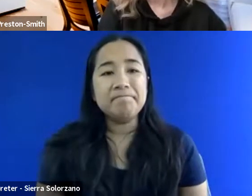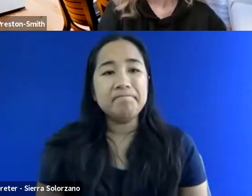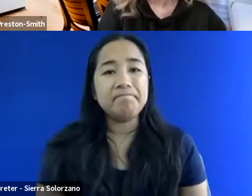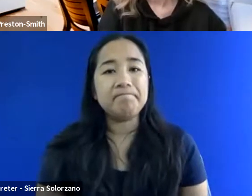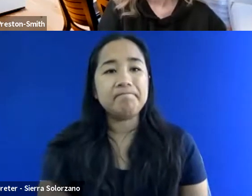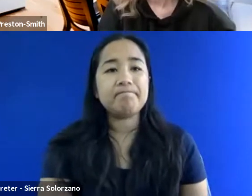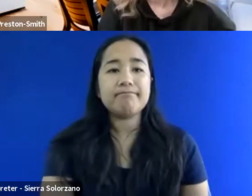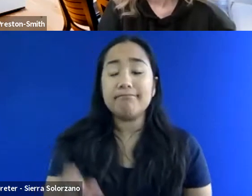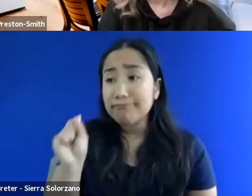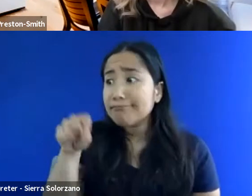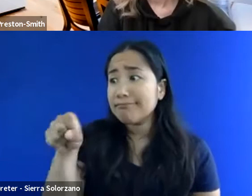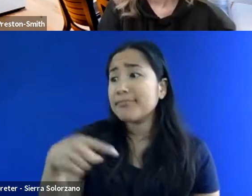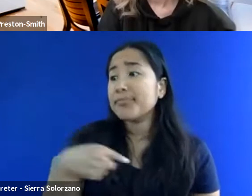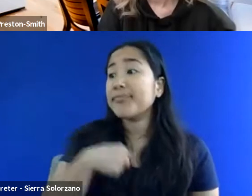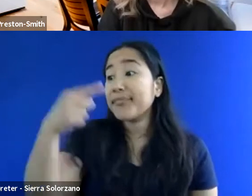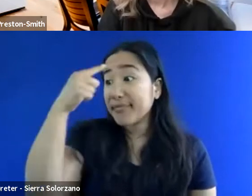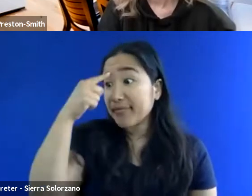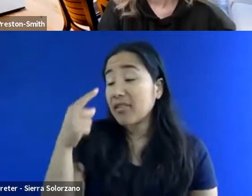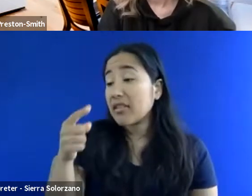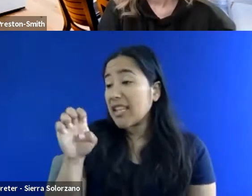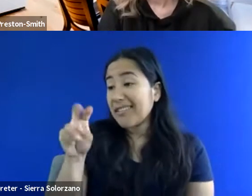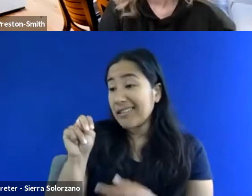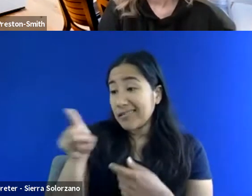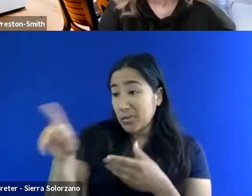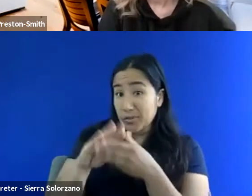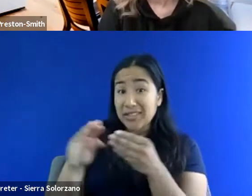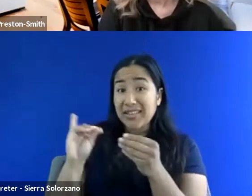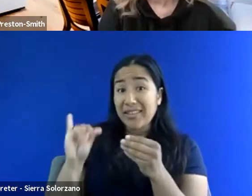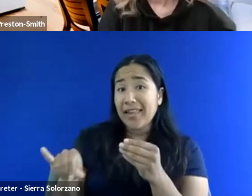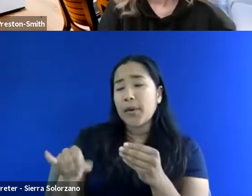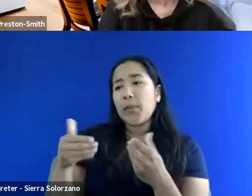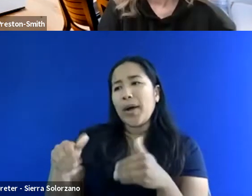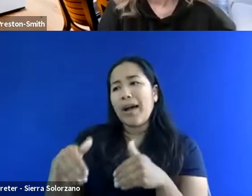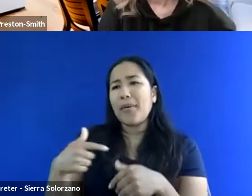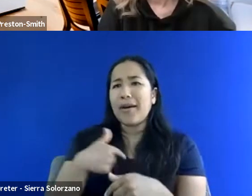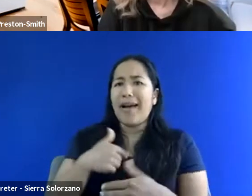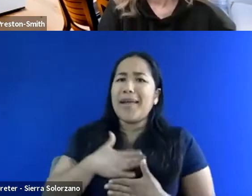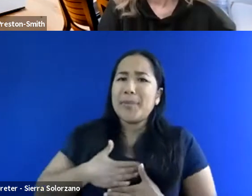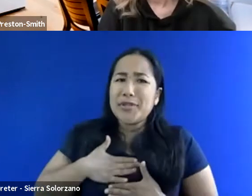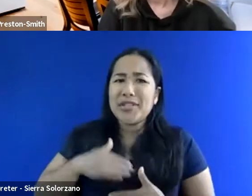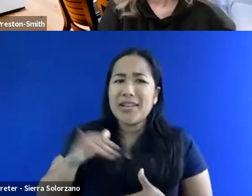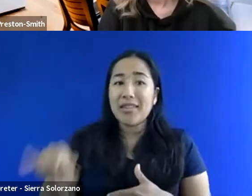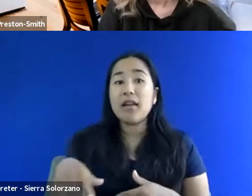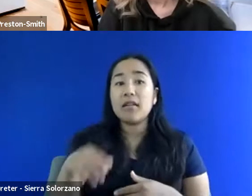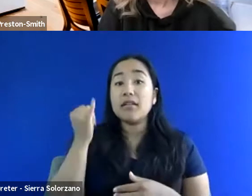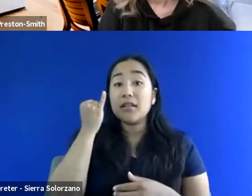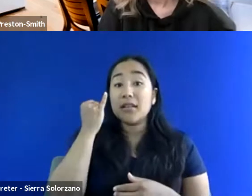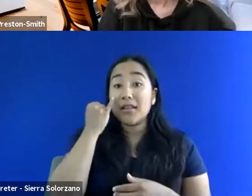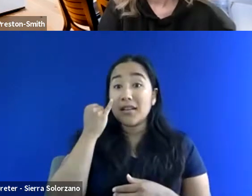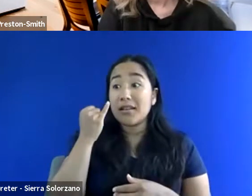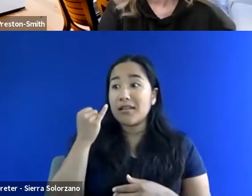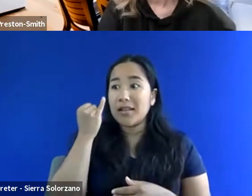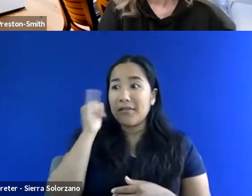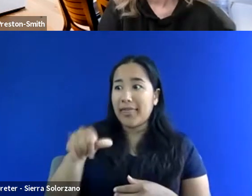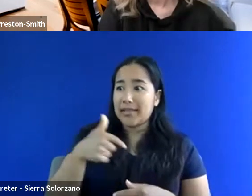Yeah. And no, I think, I think that that even just like you saying that, like, it's, that's something that I appreciate, like that would make me feel comfortable coming to you. And it's just